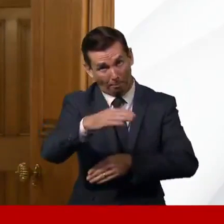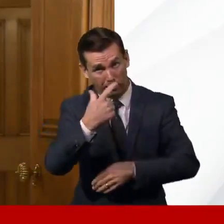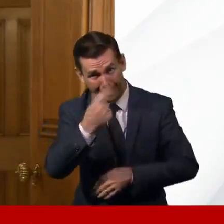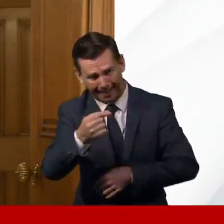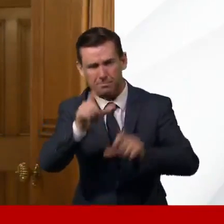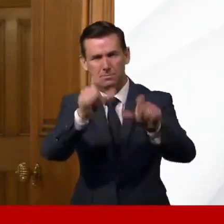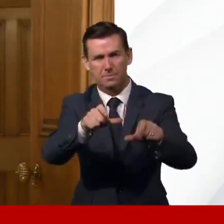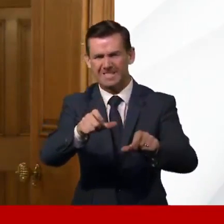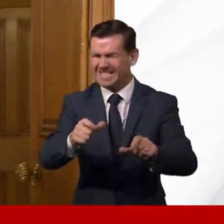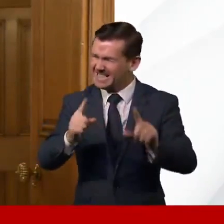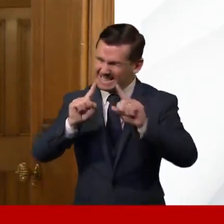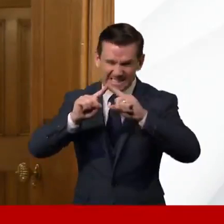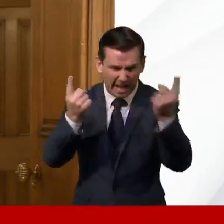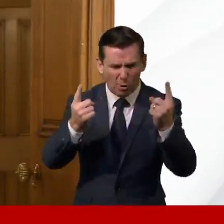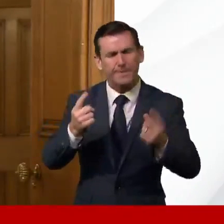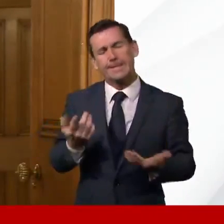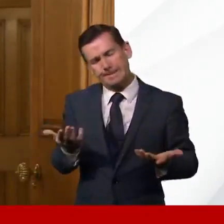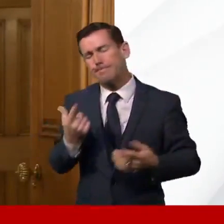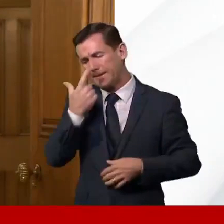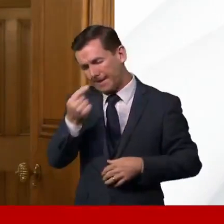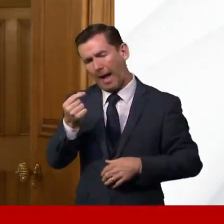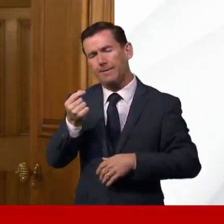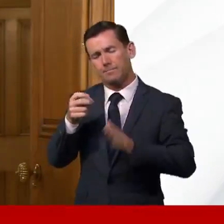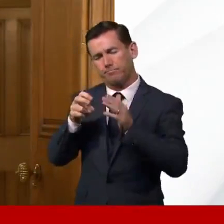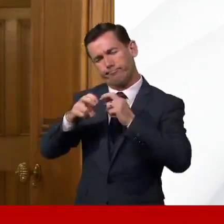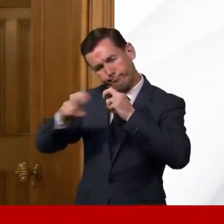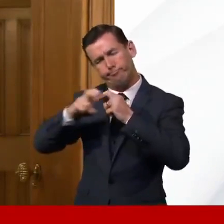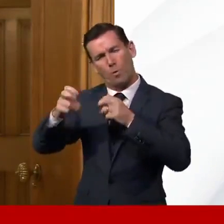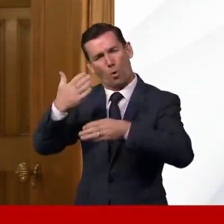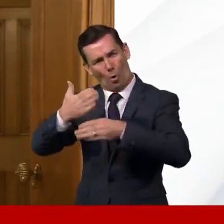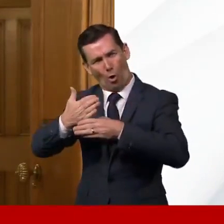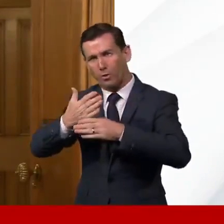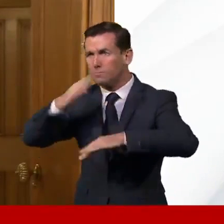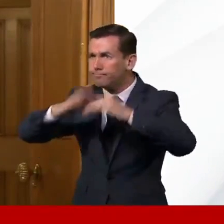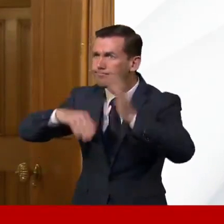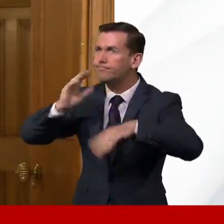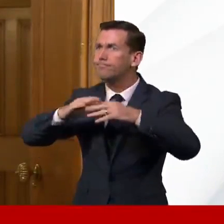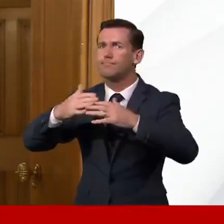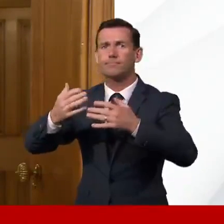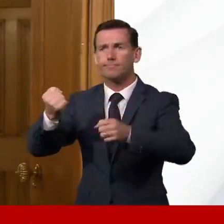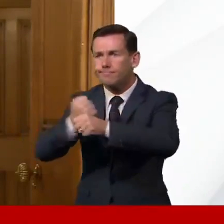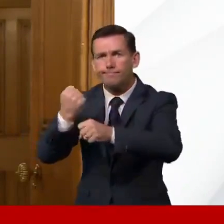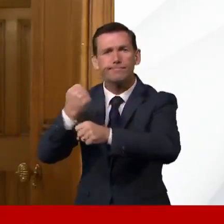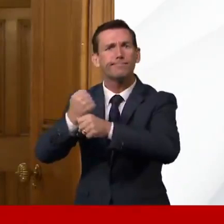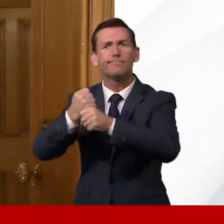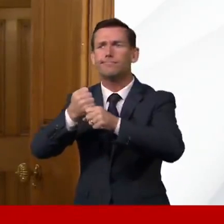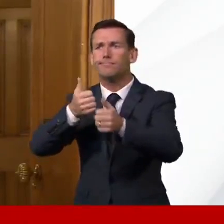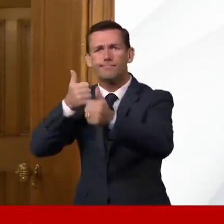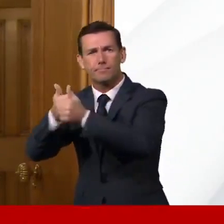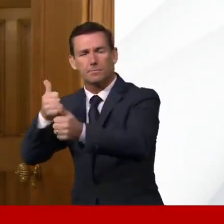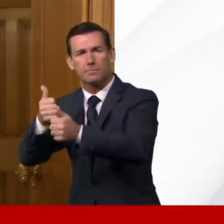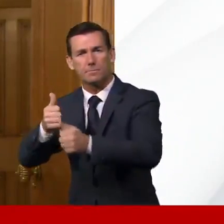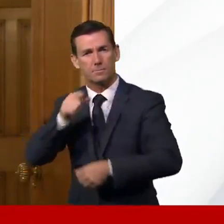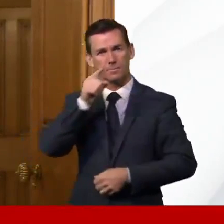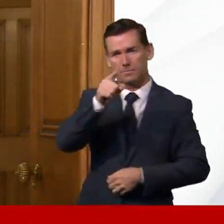travel to work if this is not possible, for example, in the construction and manufacturing sectors. People should not enter